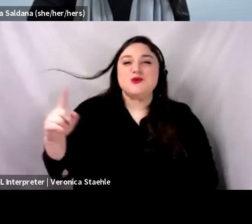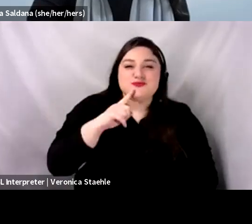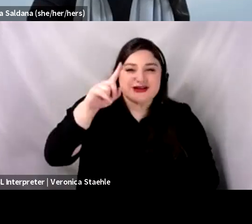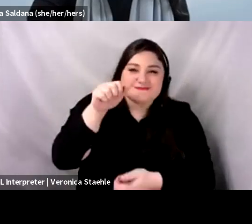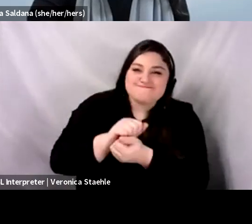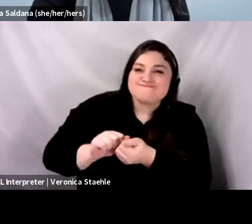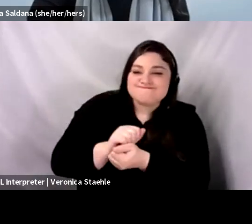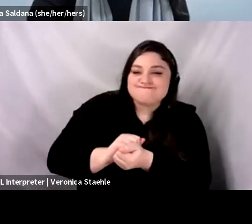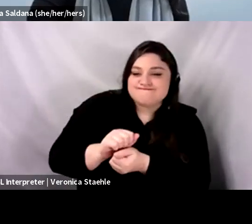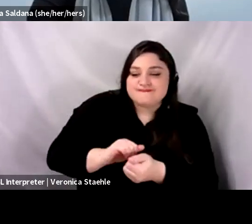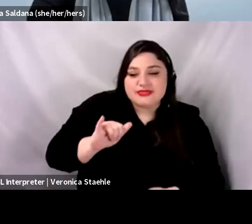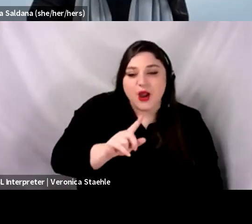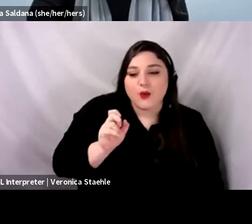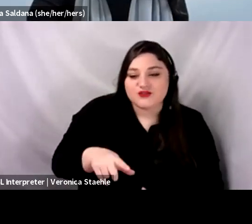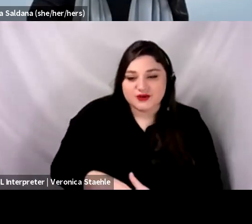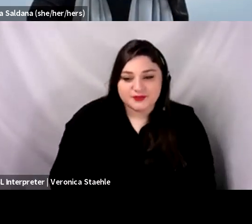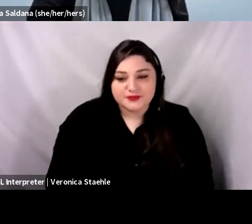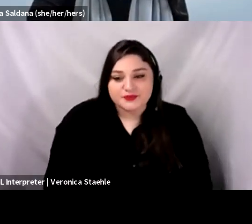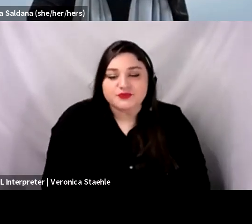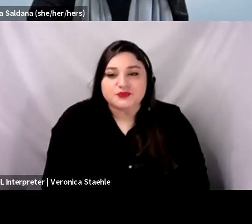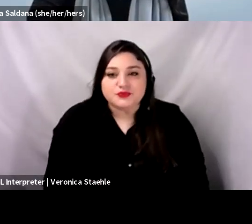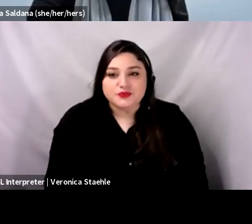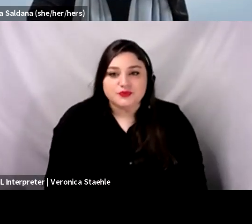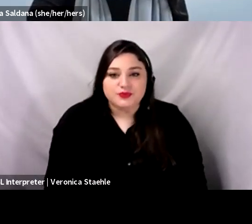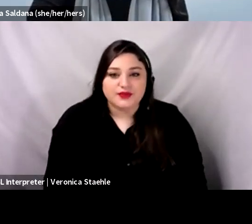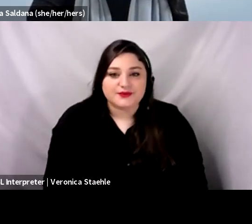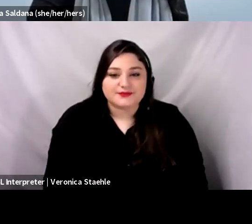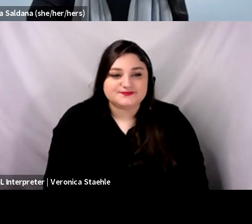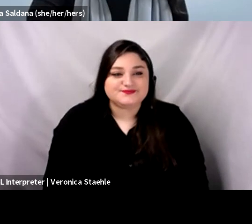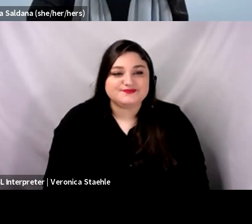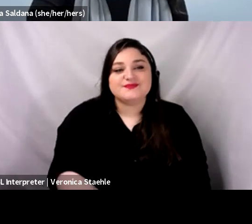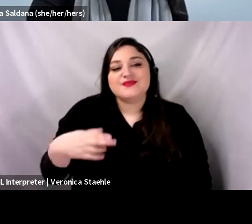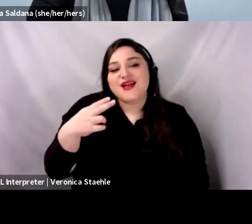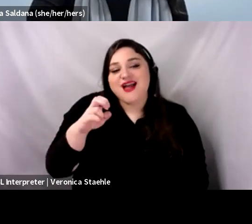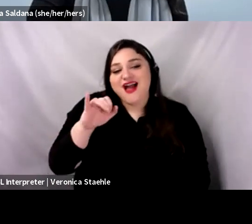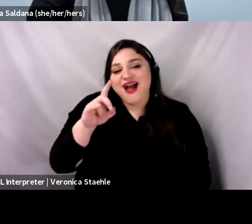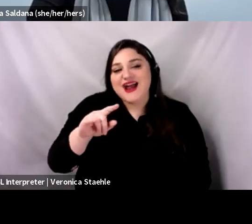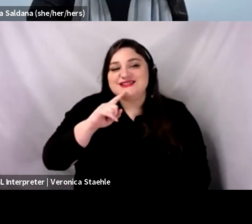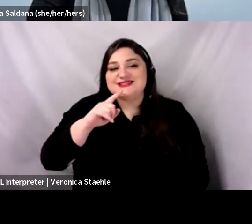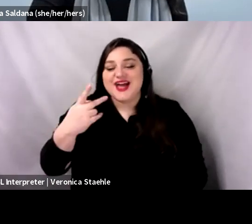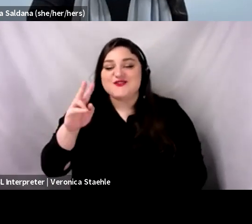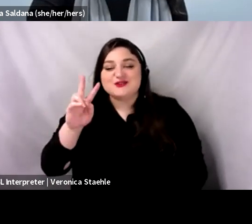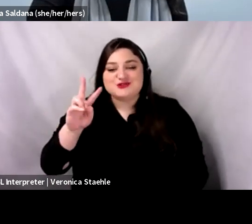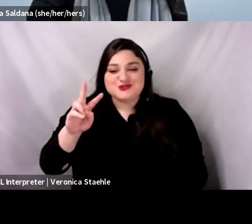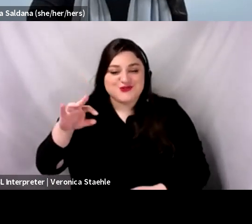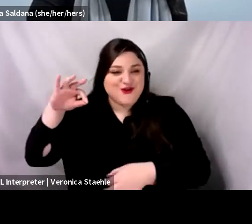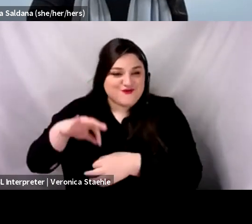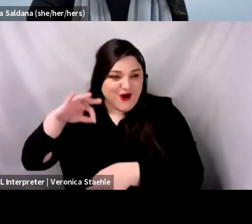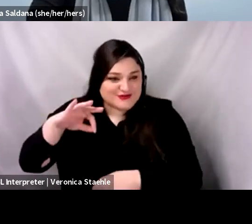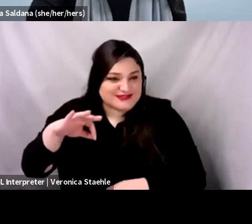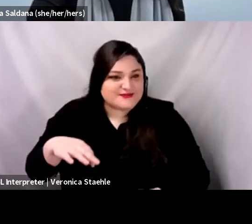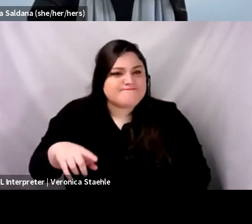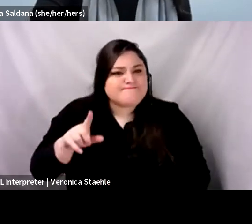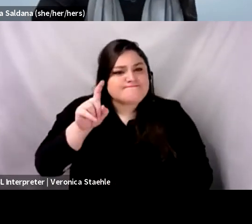Um, there are two votes for, have there been replication studies to see how